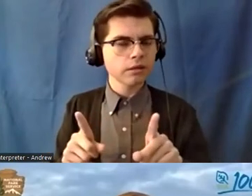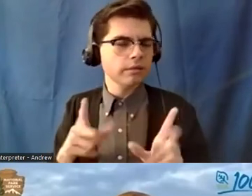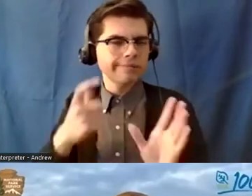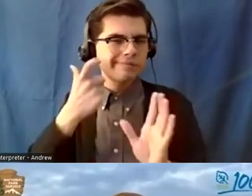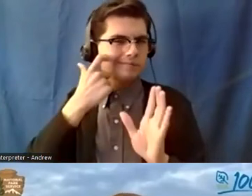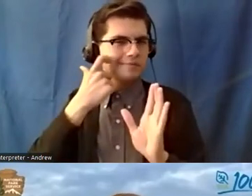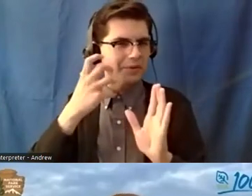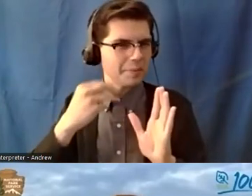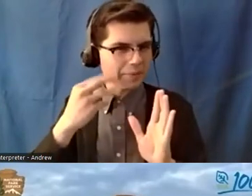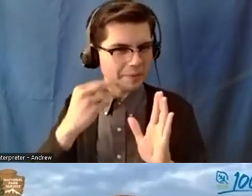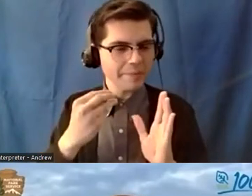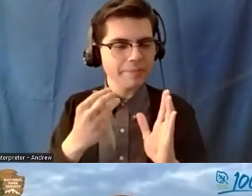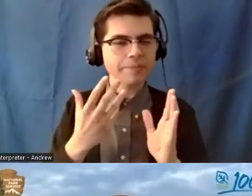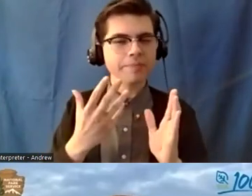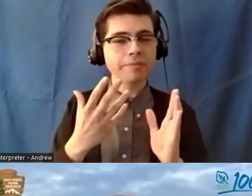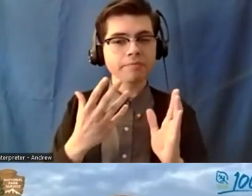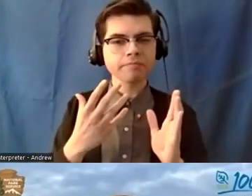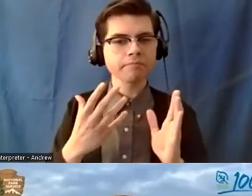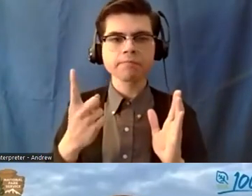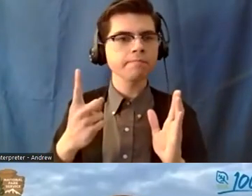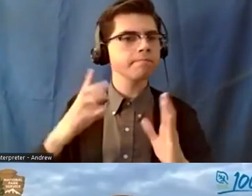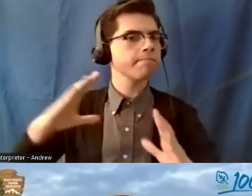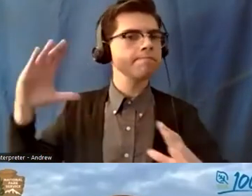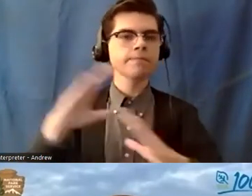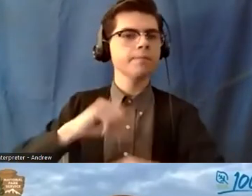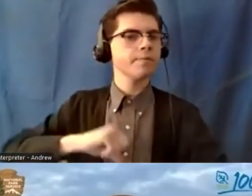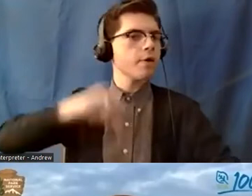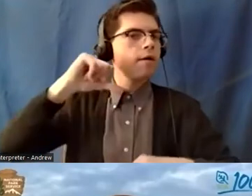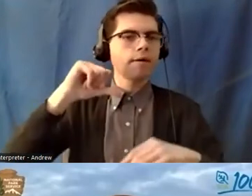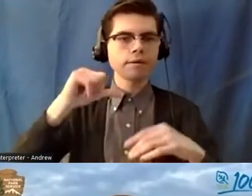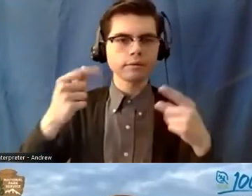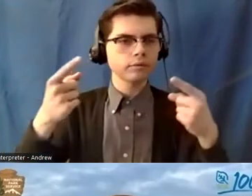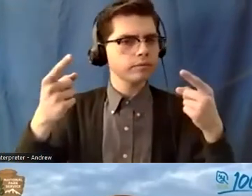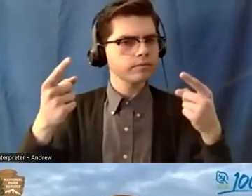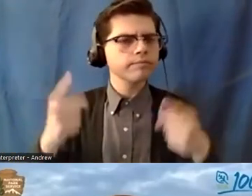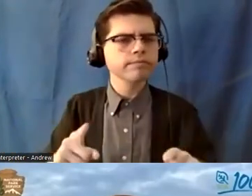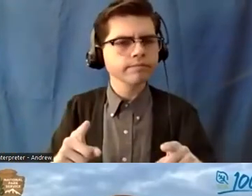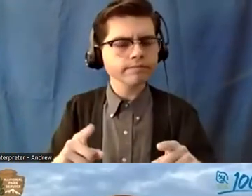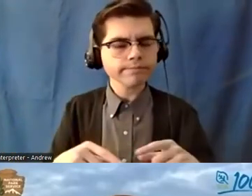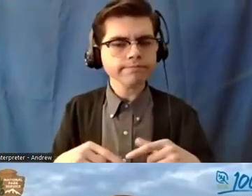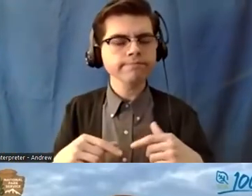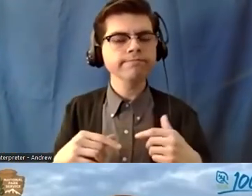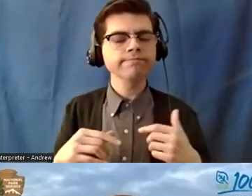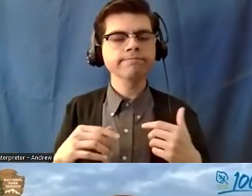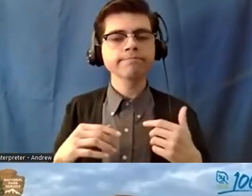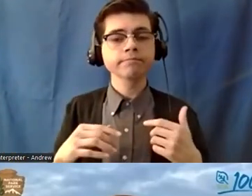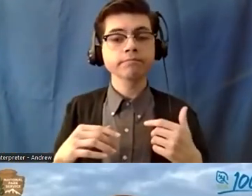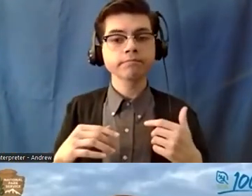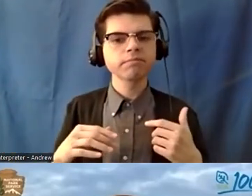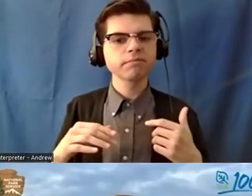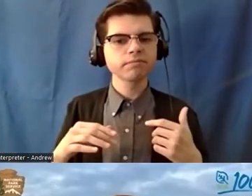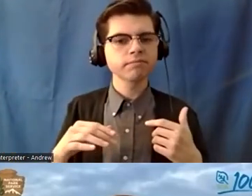experience i believe my most proud moment was when um in idaho